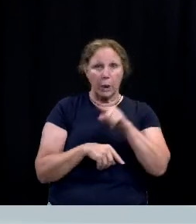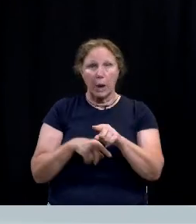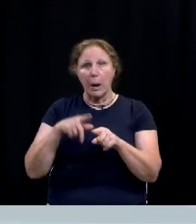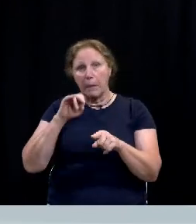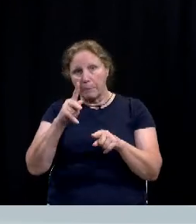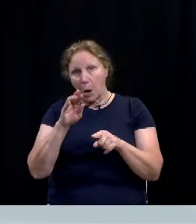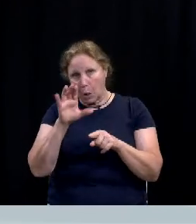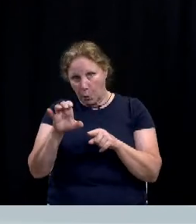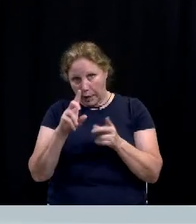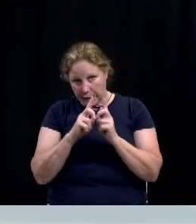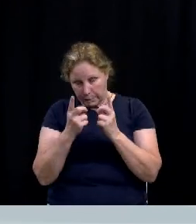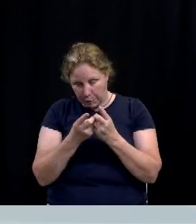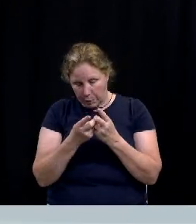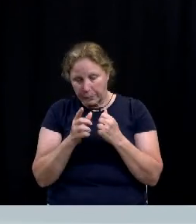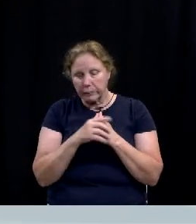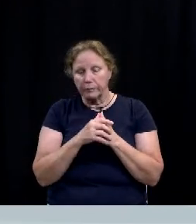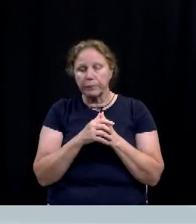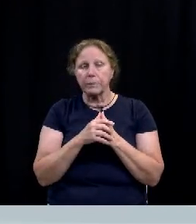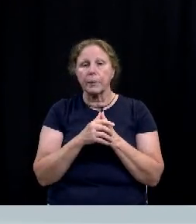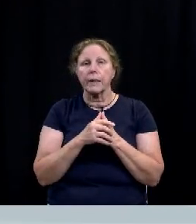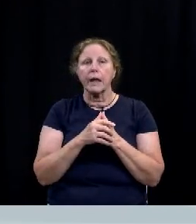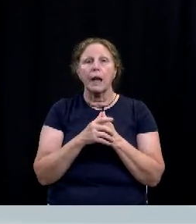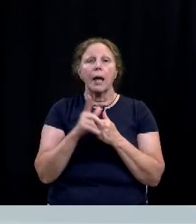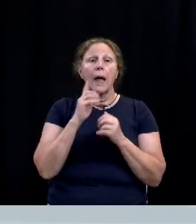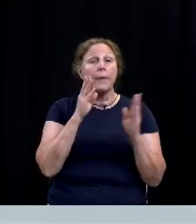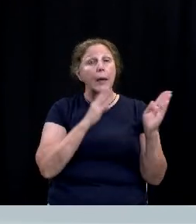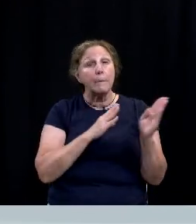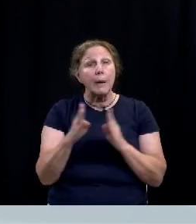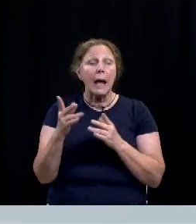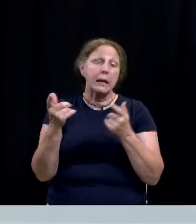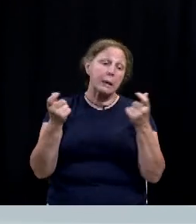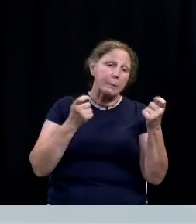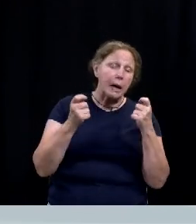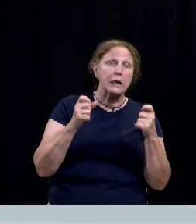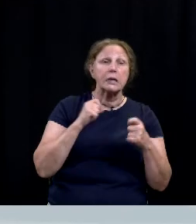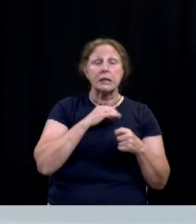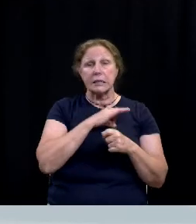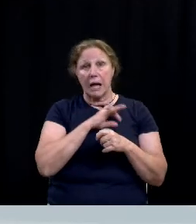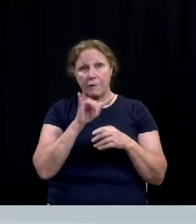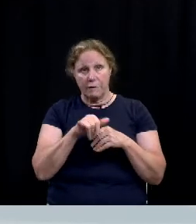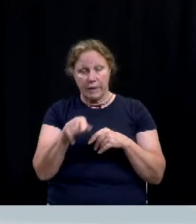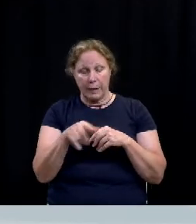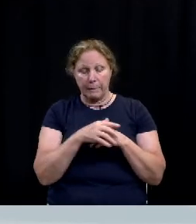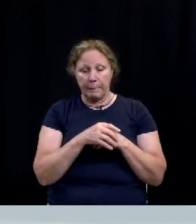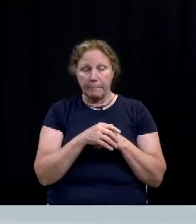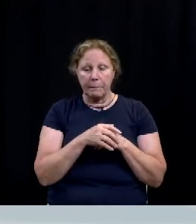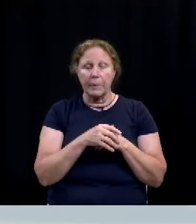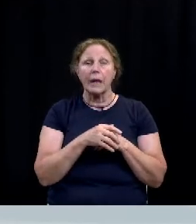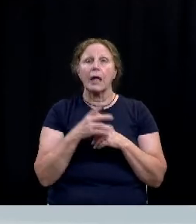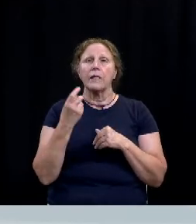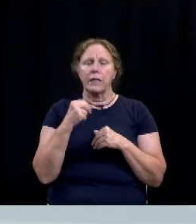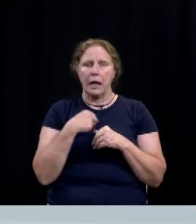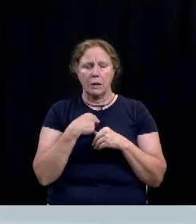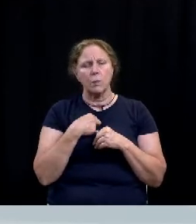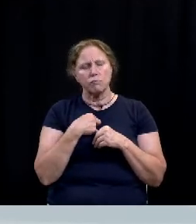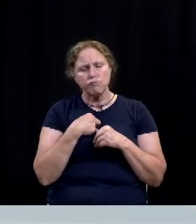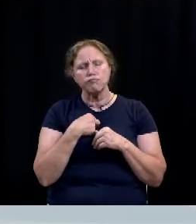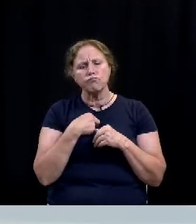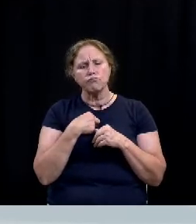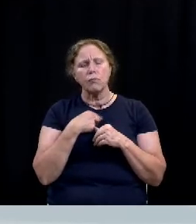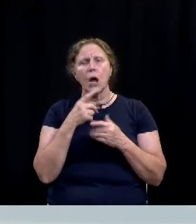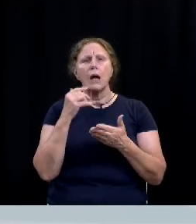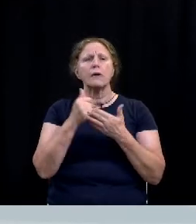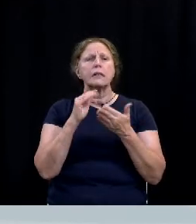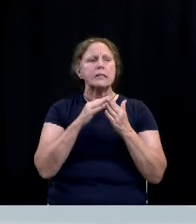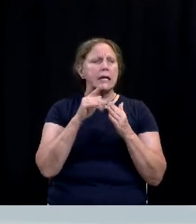department uh and looking at the planning and the management and the staffing of an event and then we pulled in and really had a lot of help from